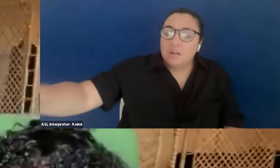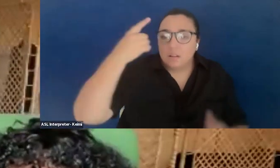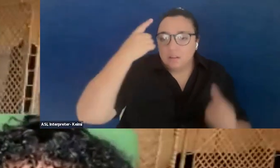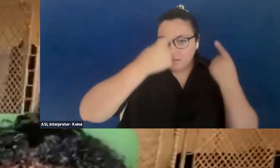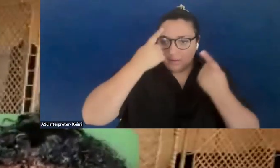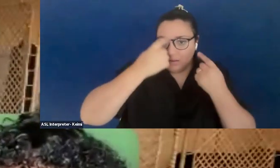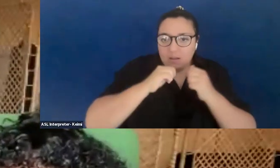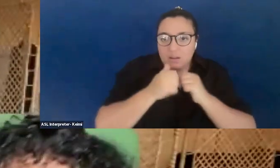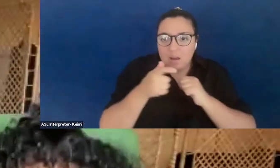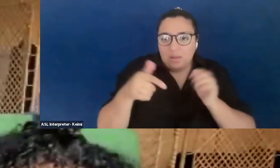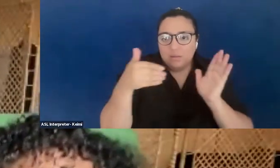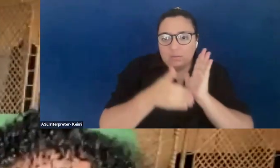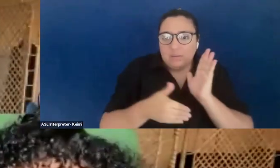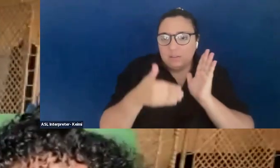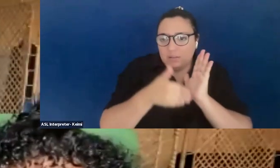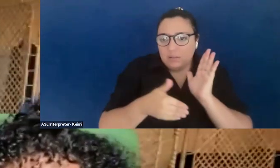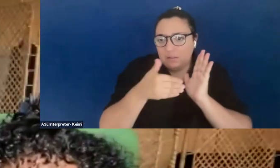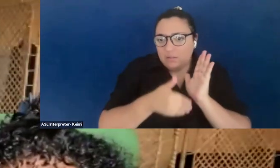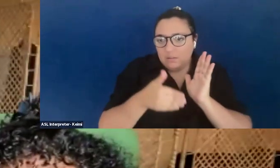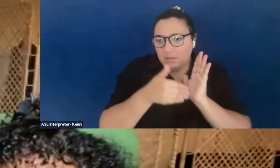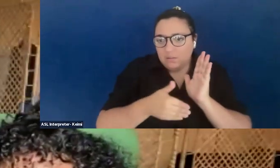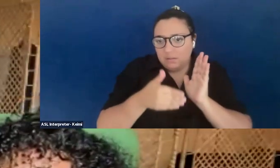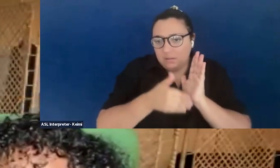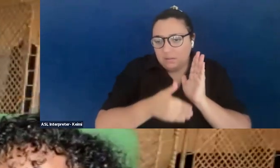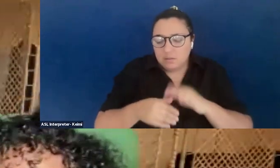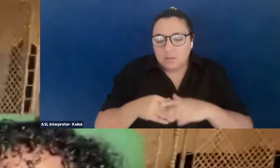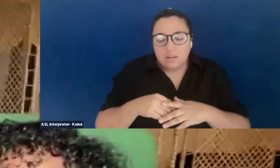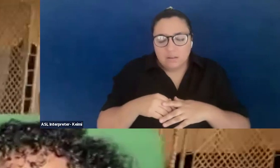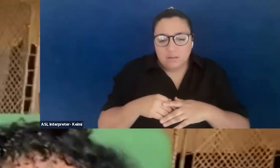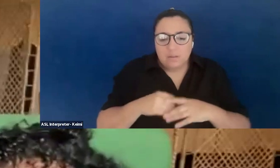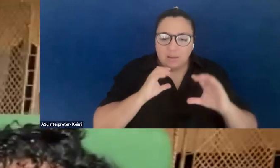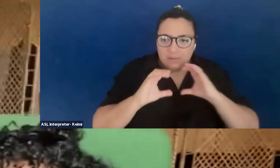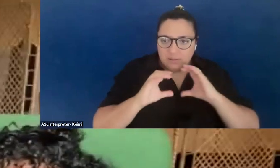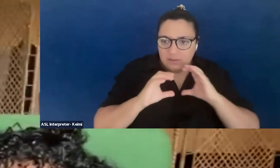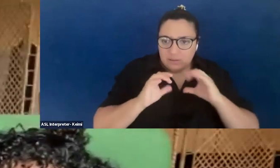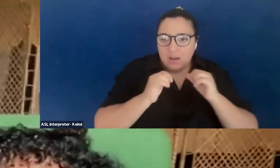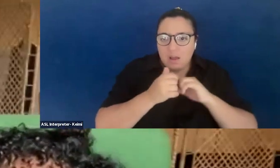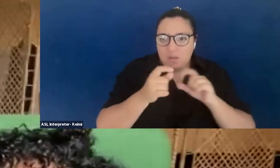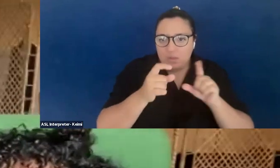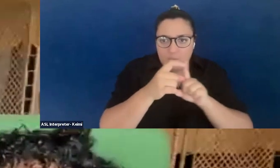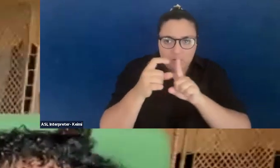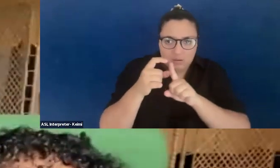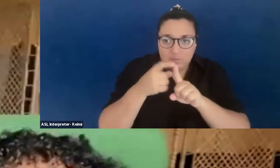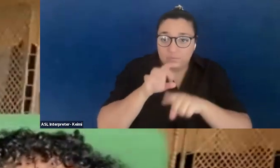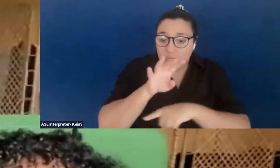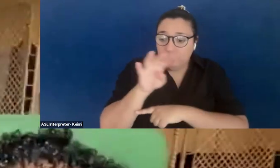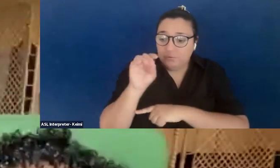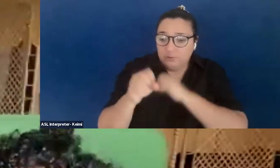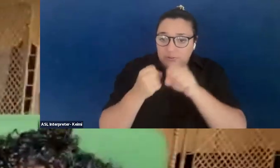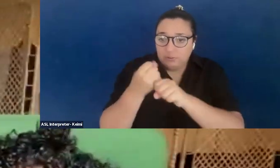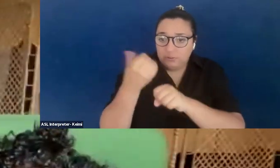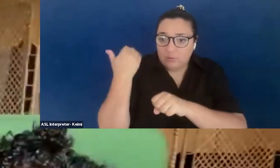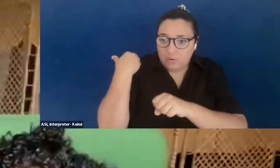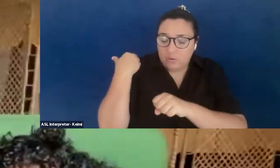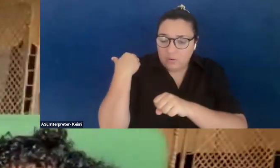repetition, the palimpsest of colonization, um, how these words from 40 years ago could be